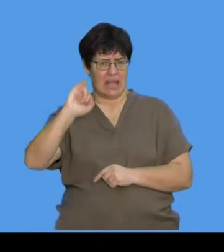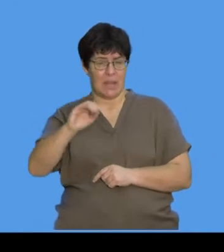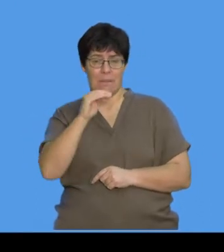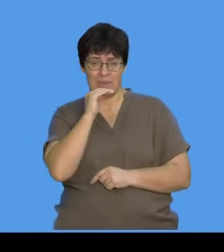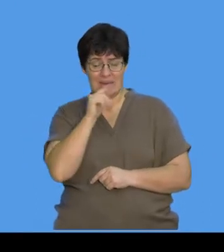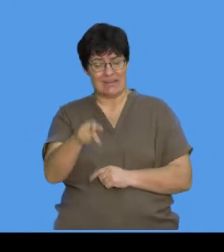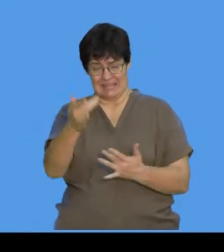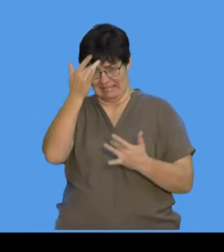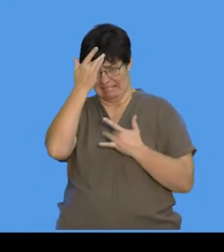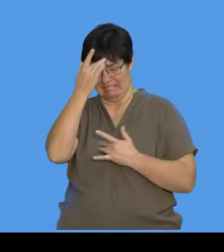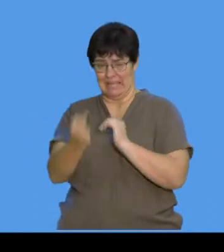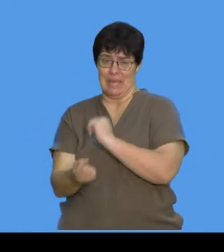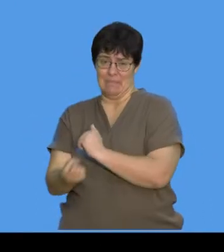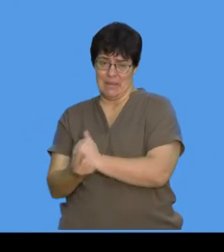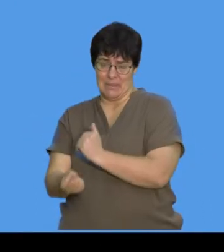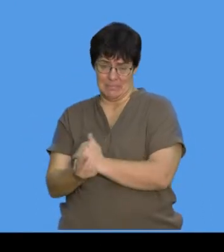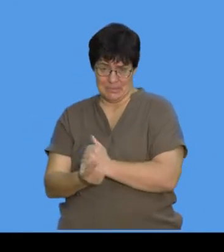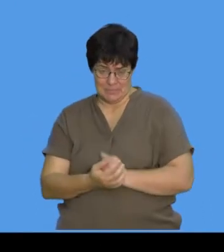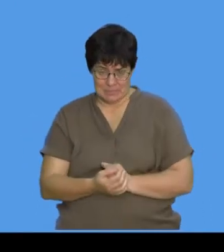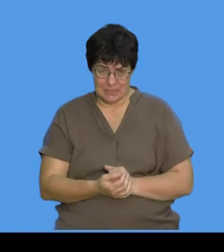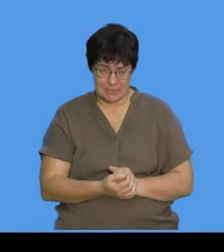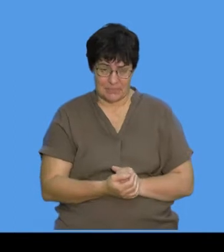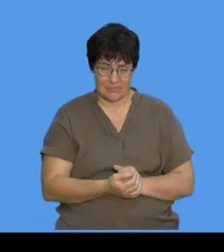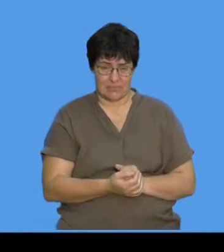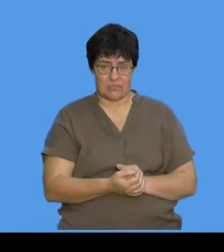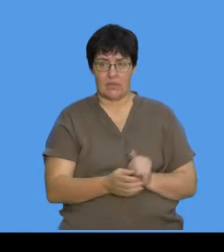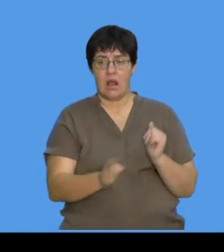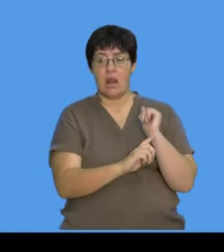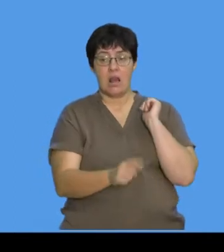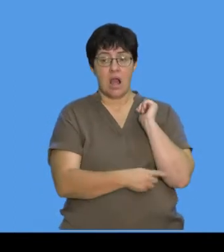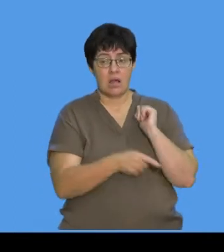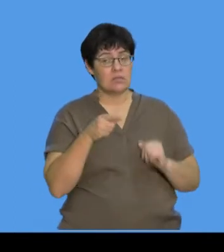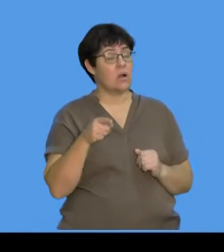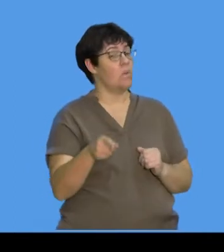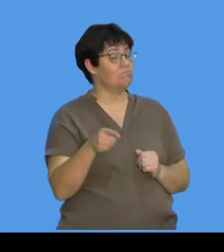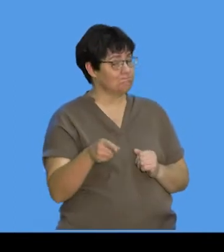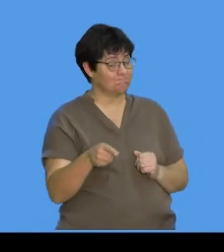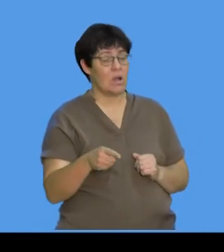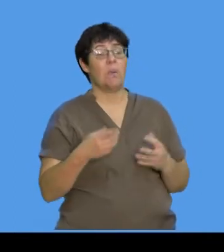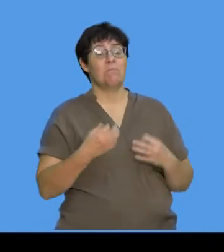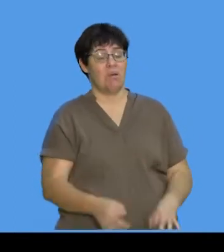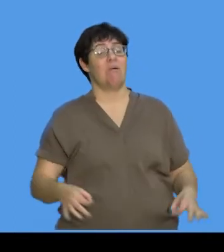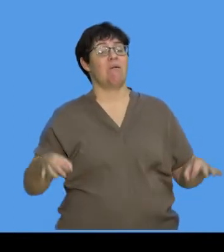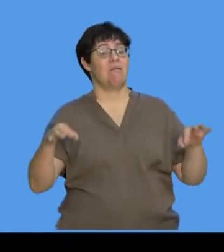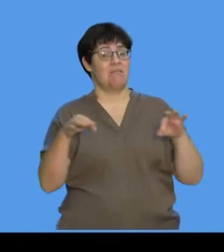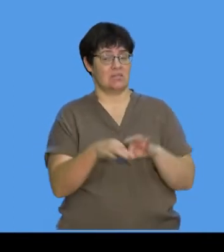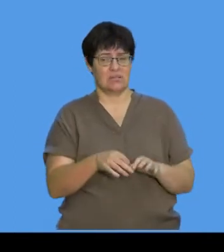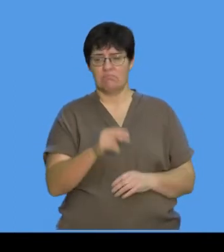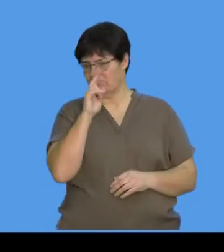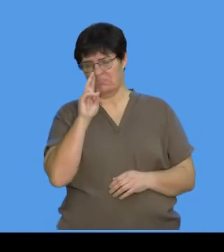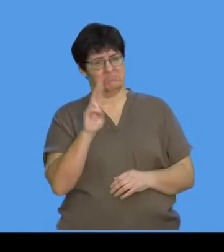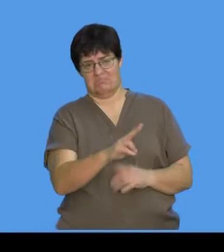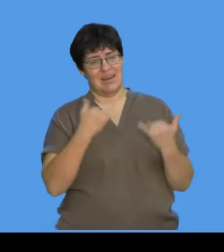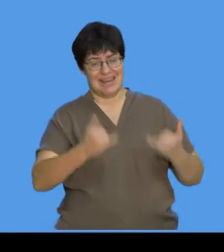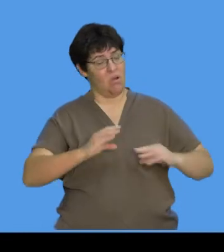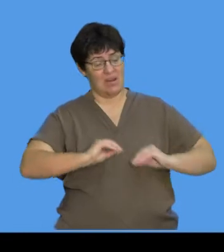produce disease. Now, the very last point is really important when it comes to this. We're not going to look at it